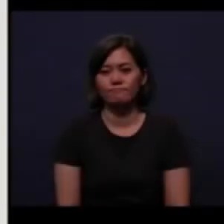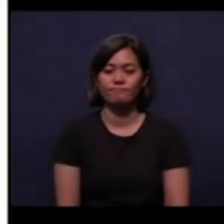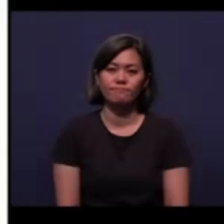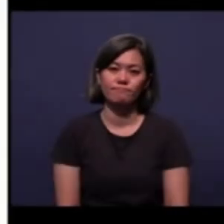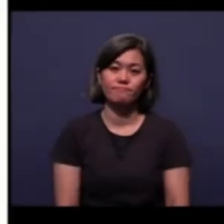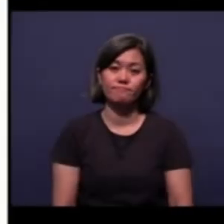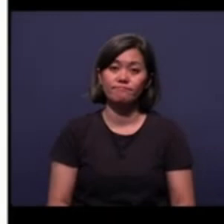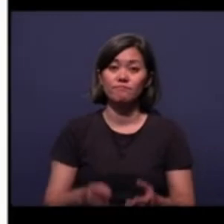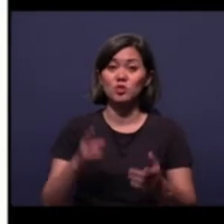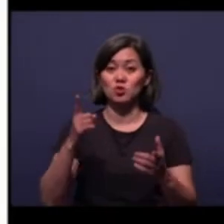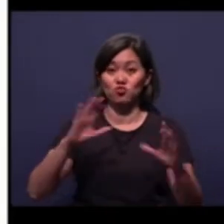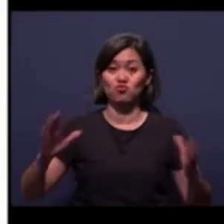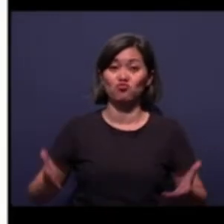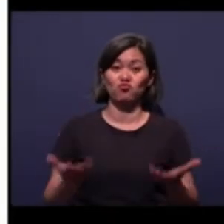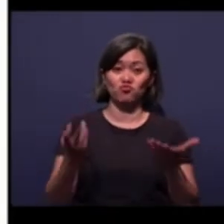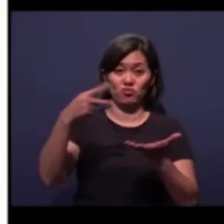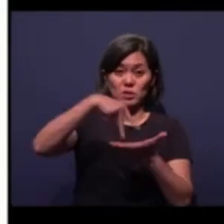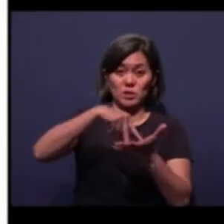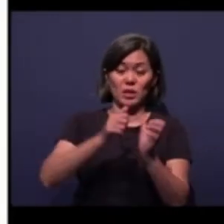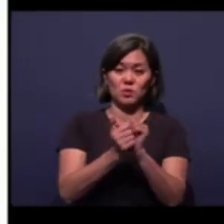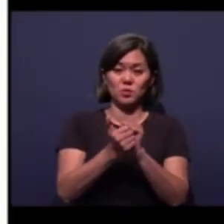Will you rise with me?